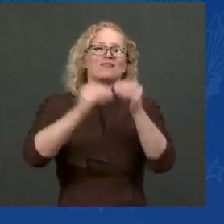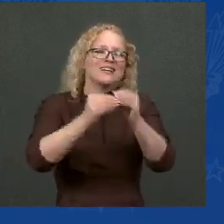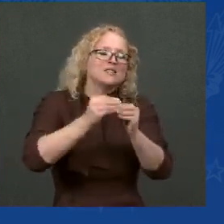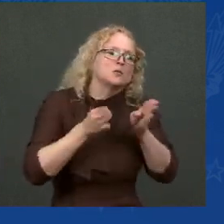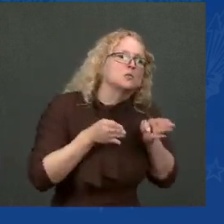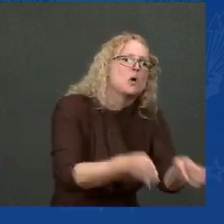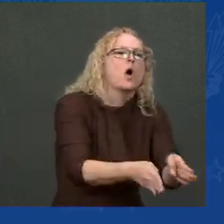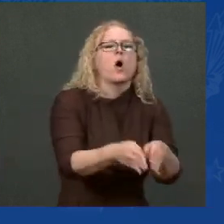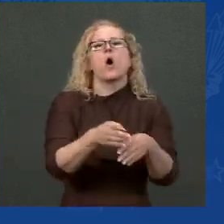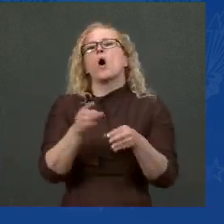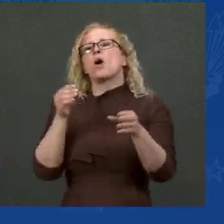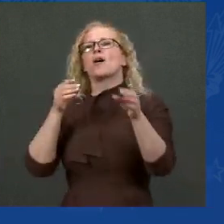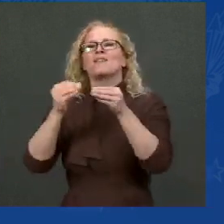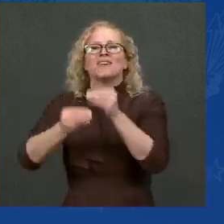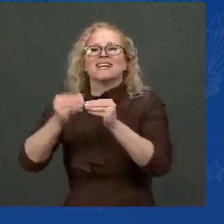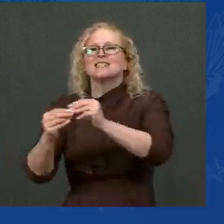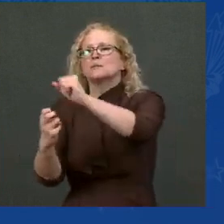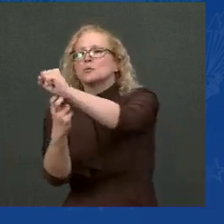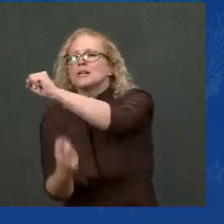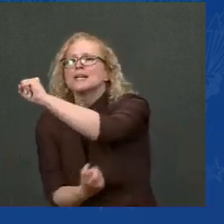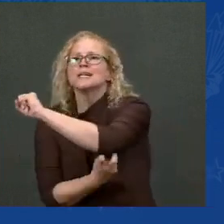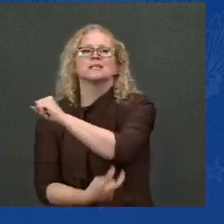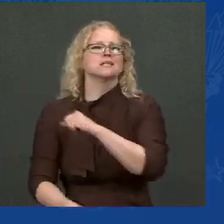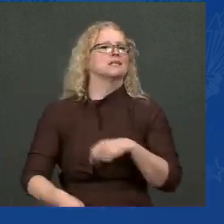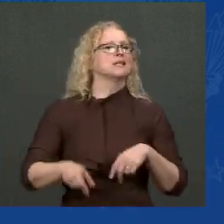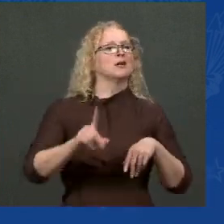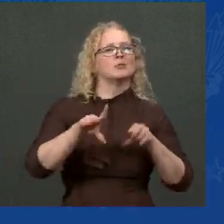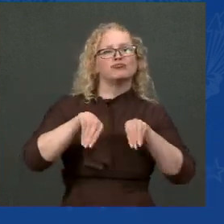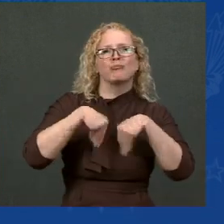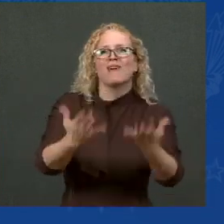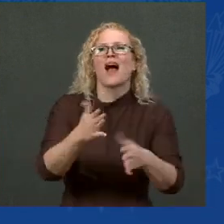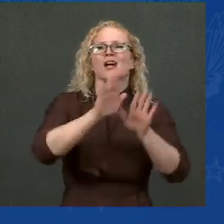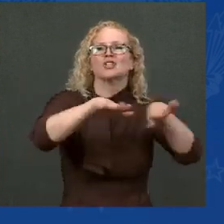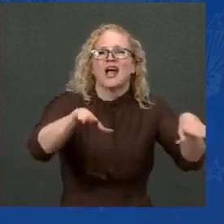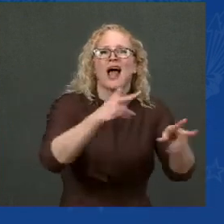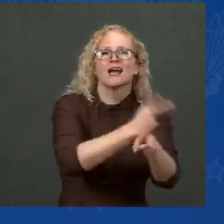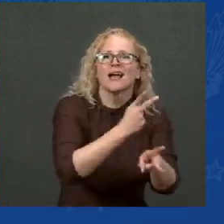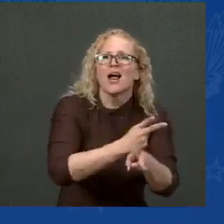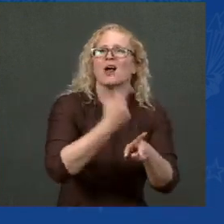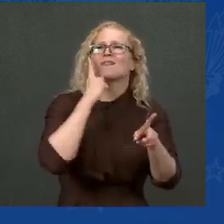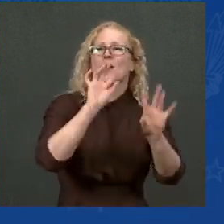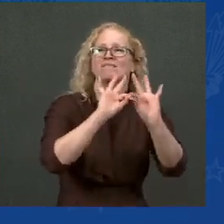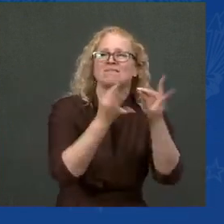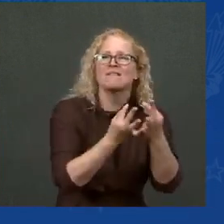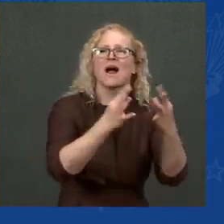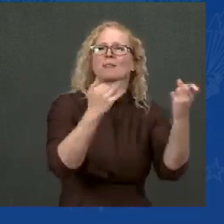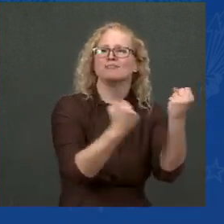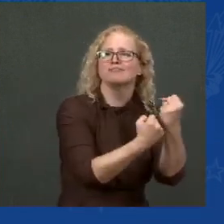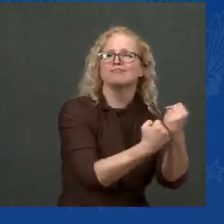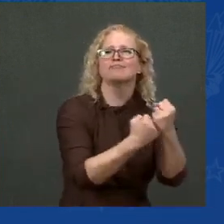of America. Right now, we stand on the cusp of historic economic progress.